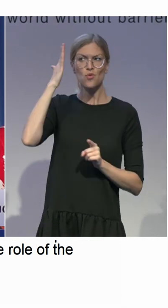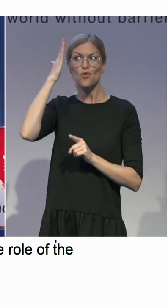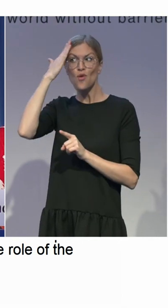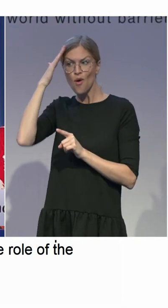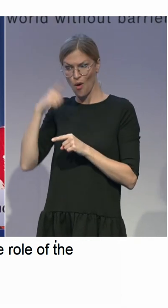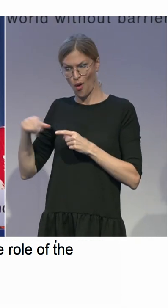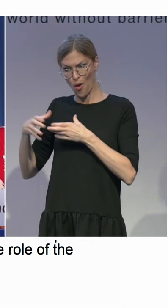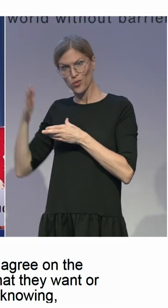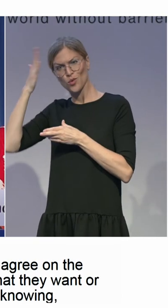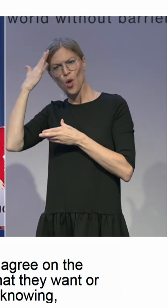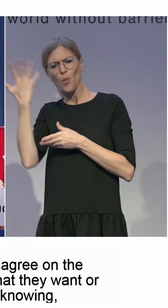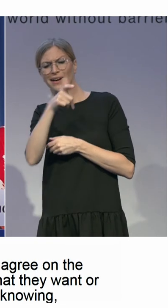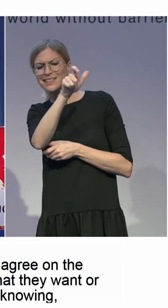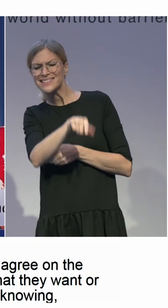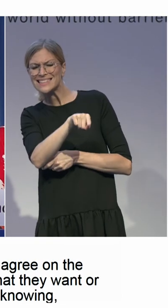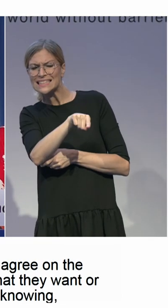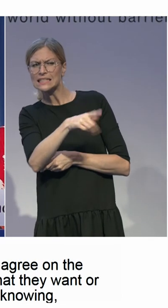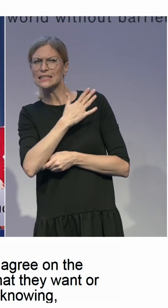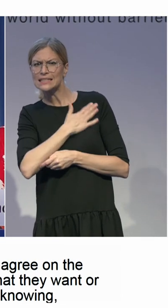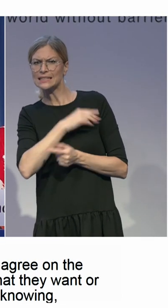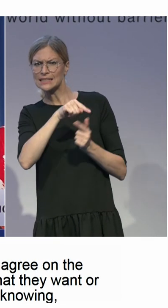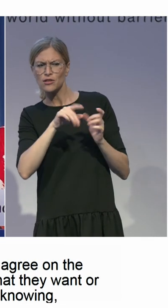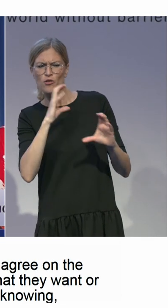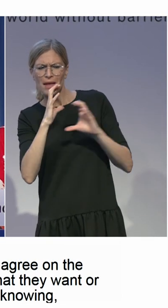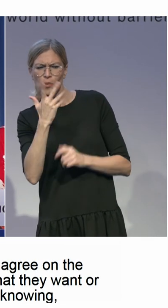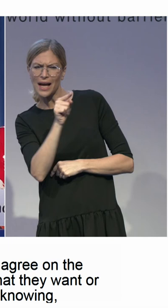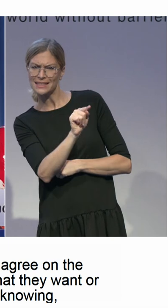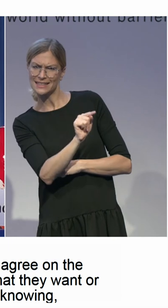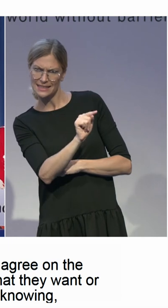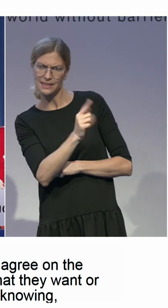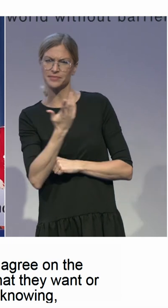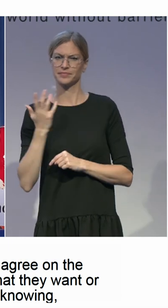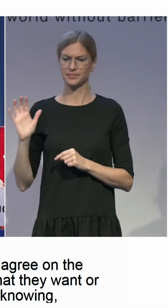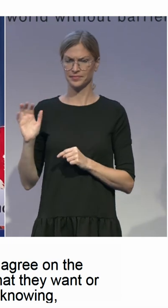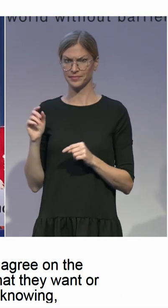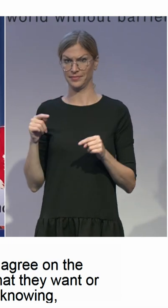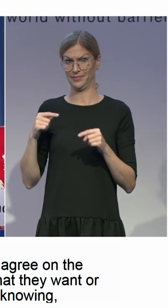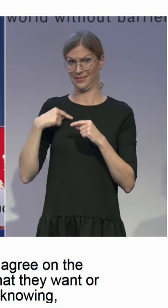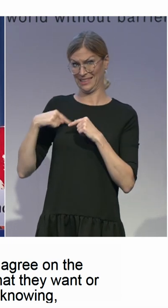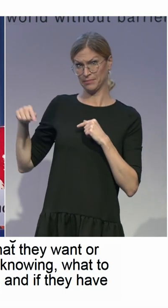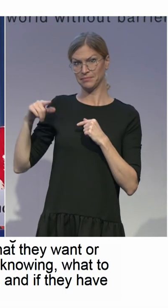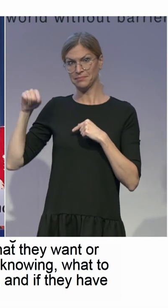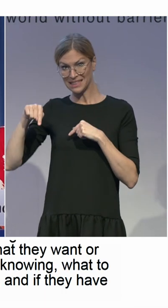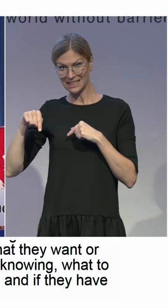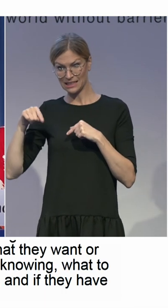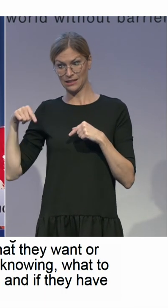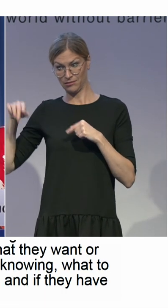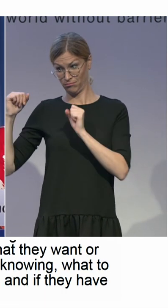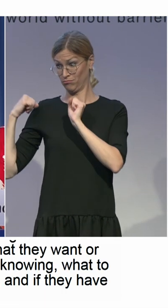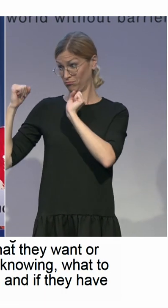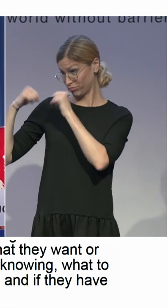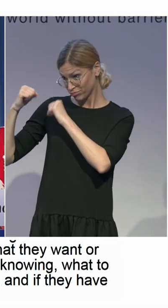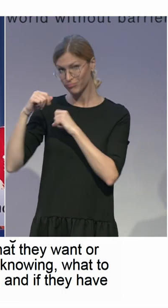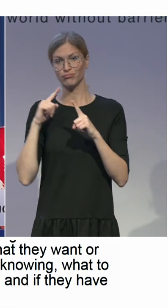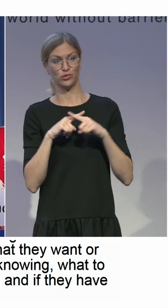And do we have consensus on that's their communication? So, they may require a fair amount of assistance from our staff for some time to make sure that that